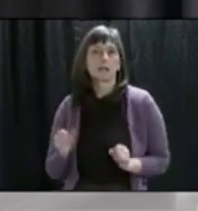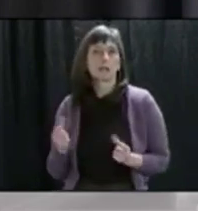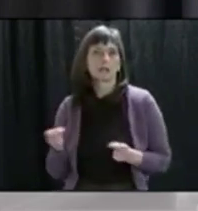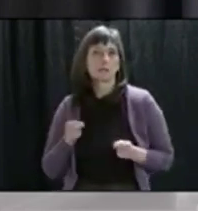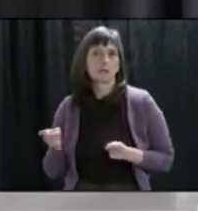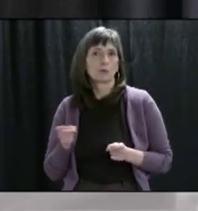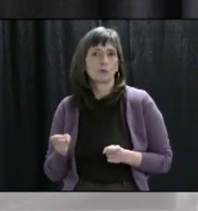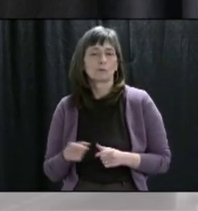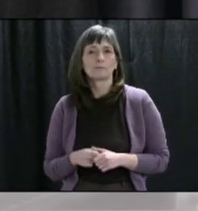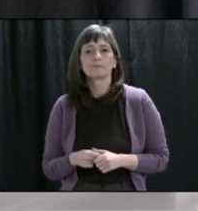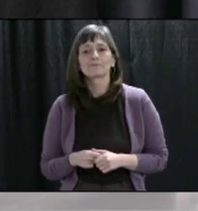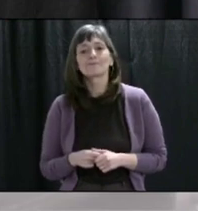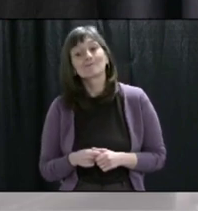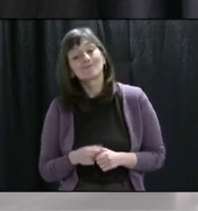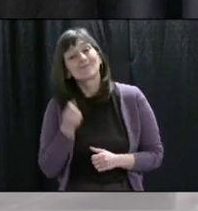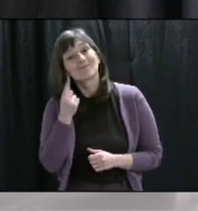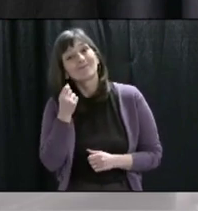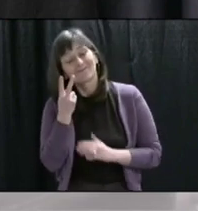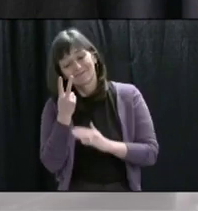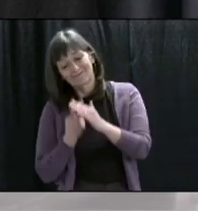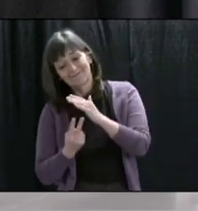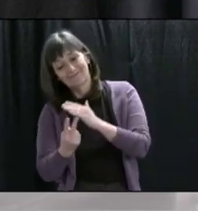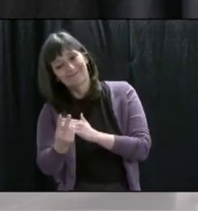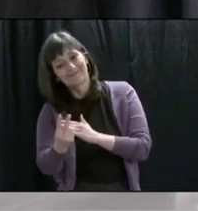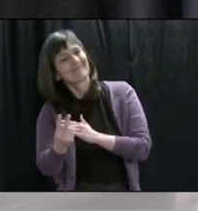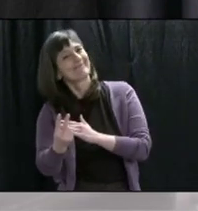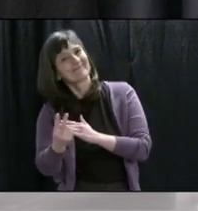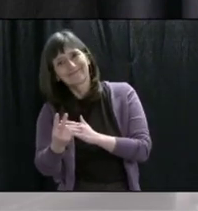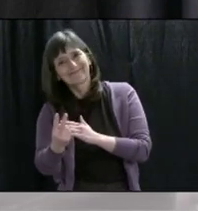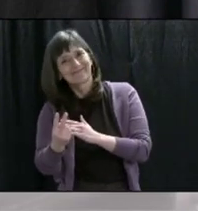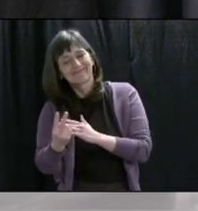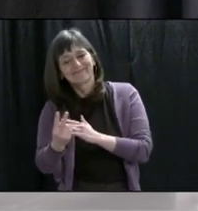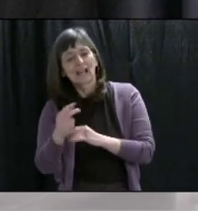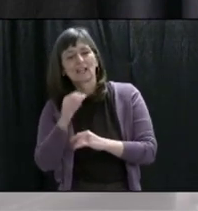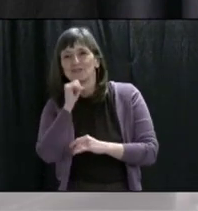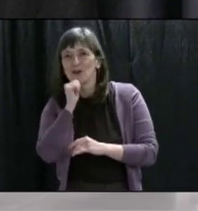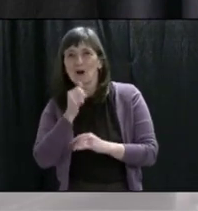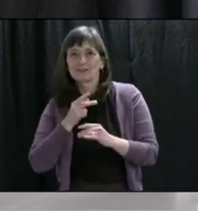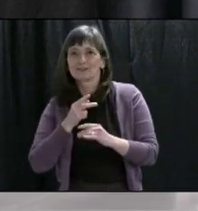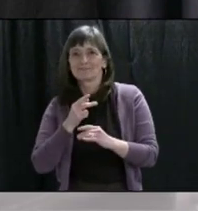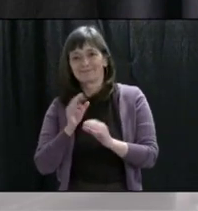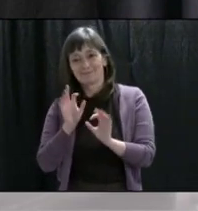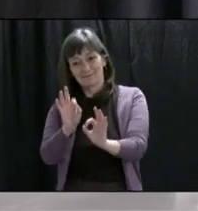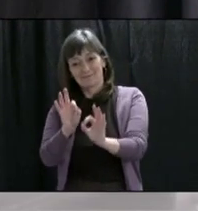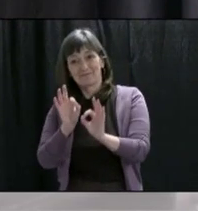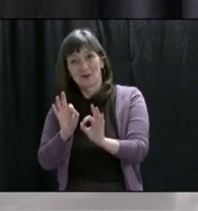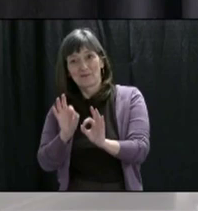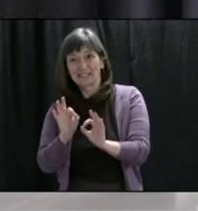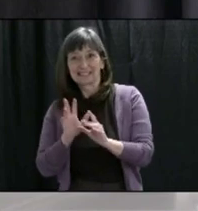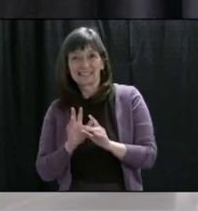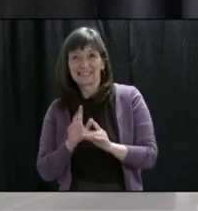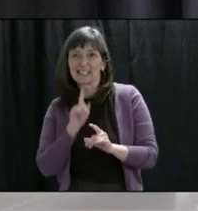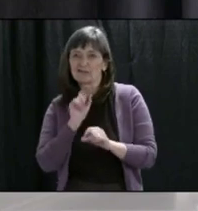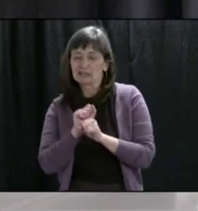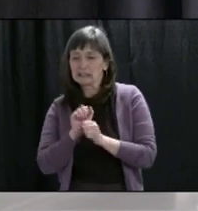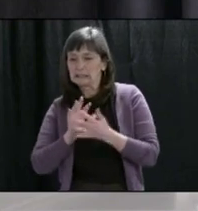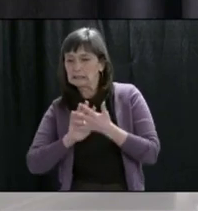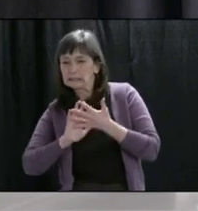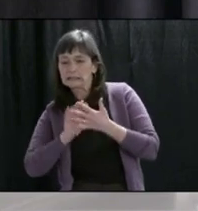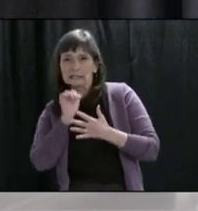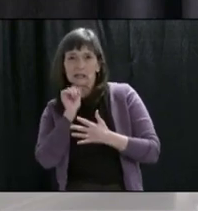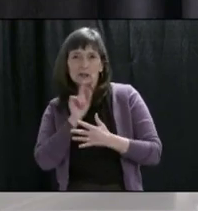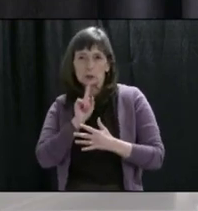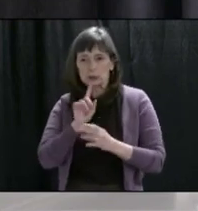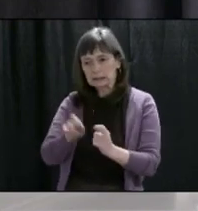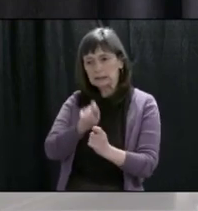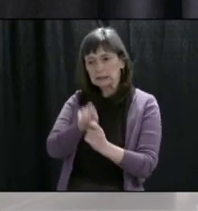they are educated guesses. It's a crystal ball that is really not all that crystal clear. The